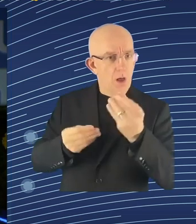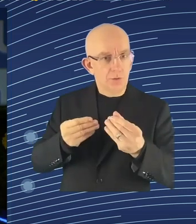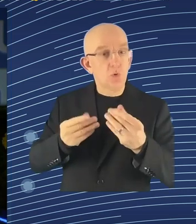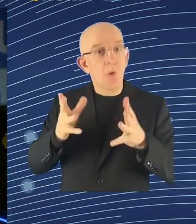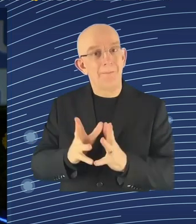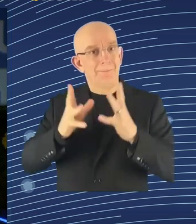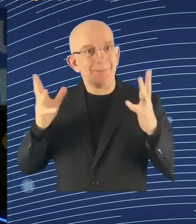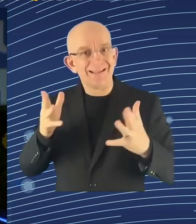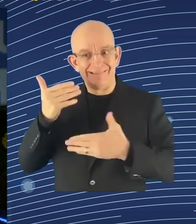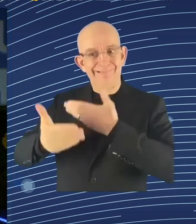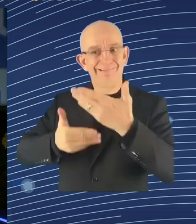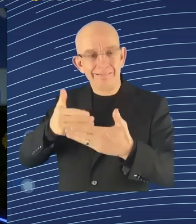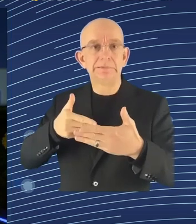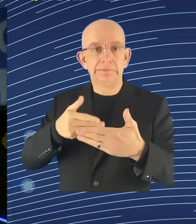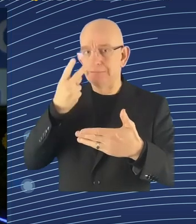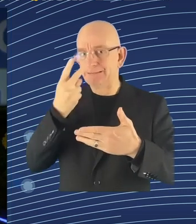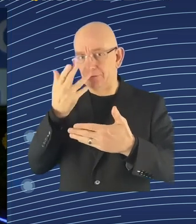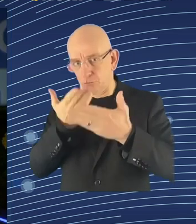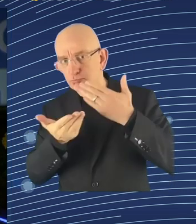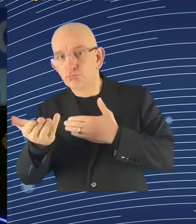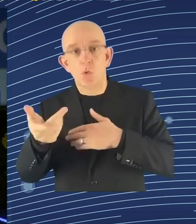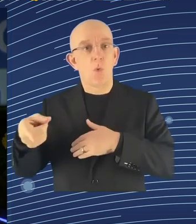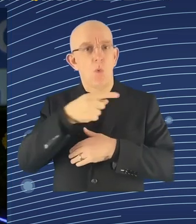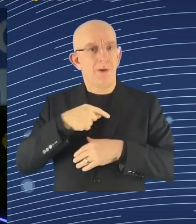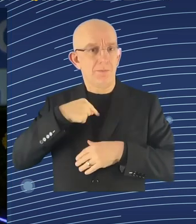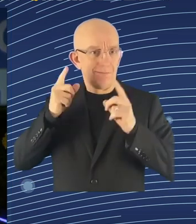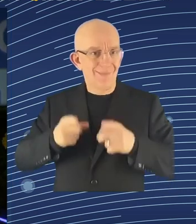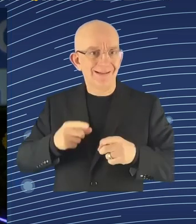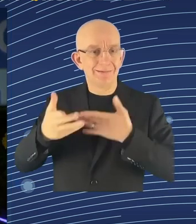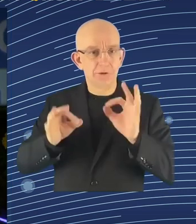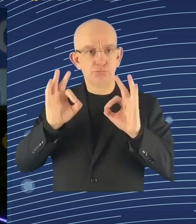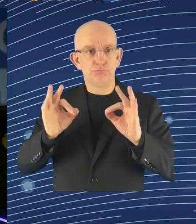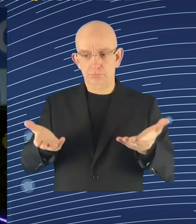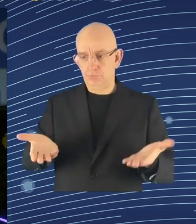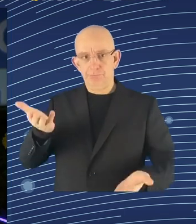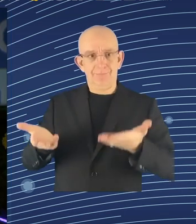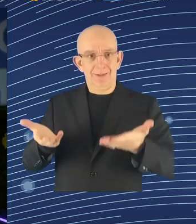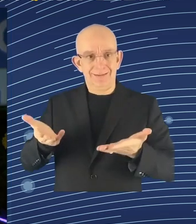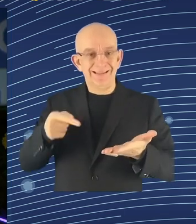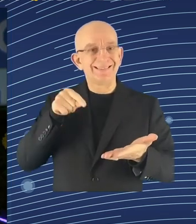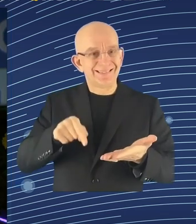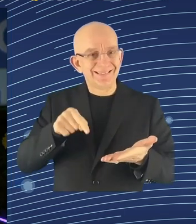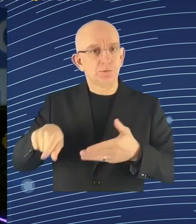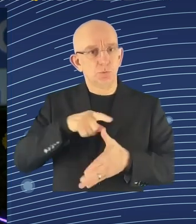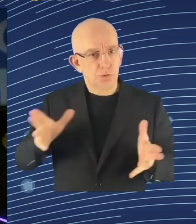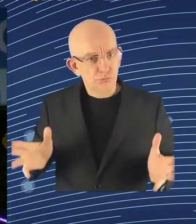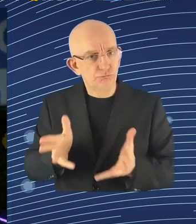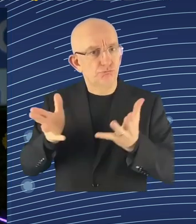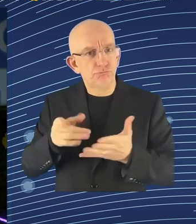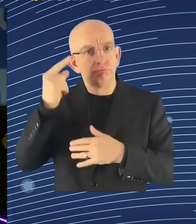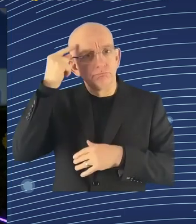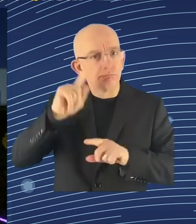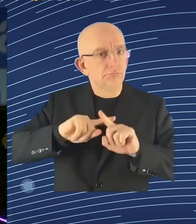workers' rights, and the most vulnerable people in our society. And for this, the European pillar of social rights remains our